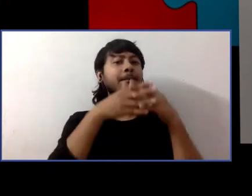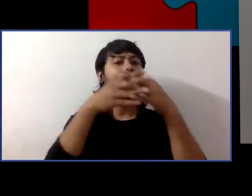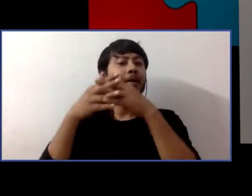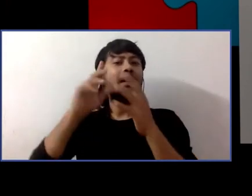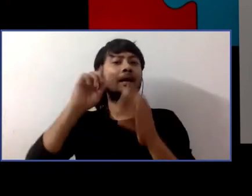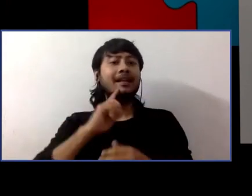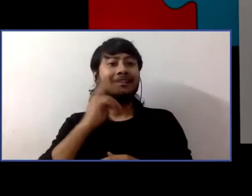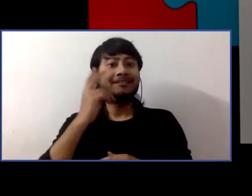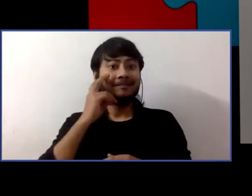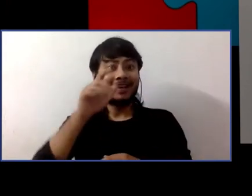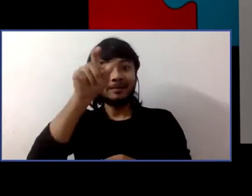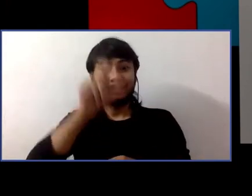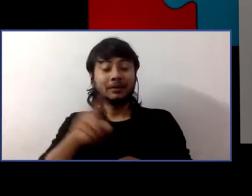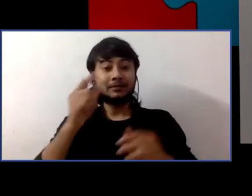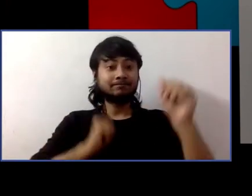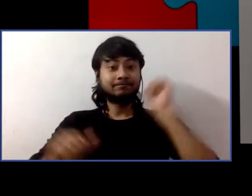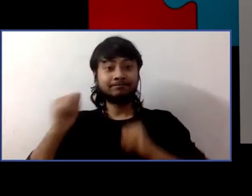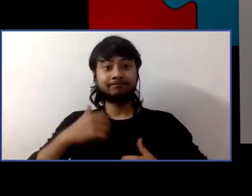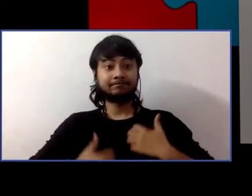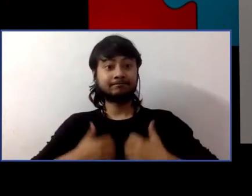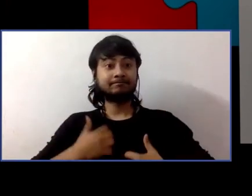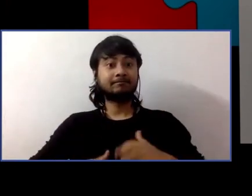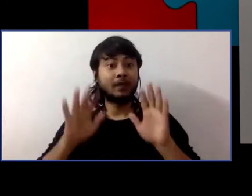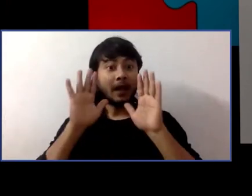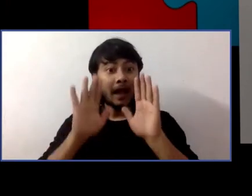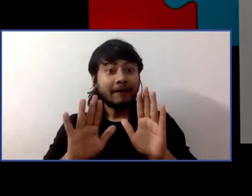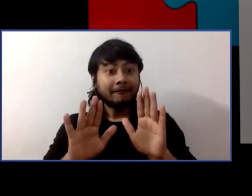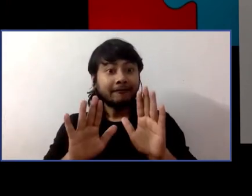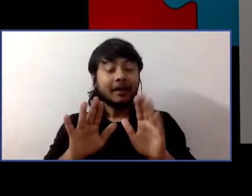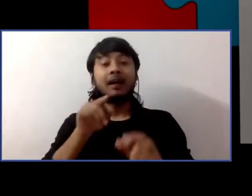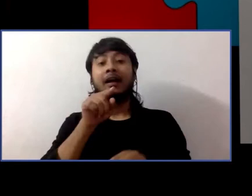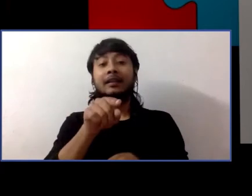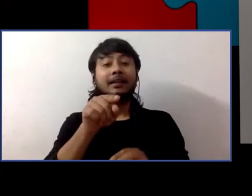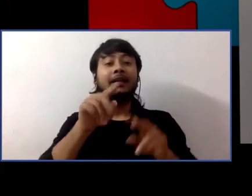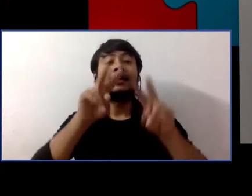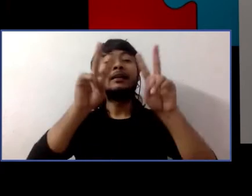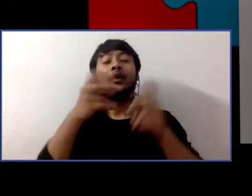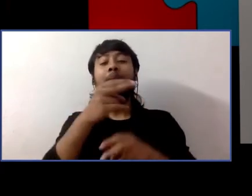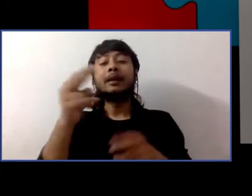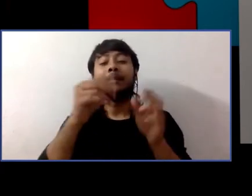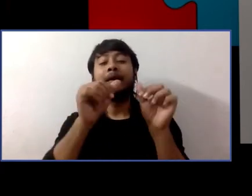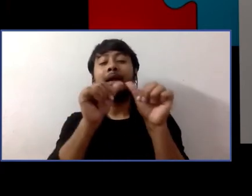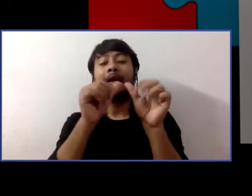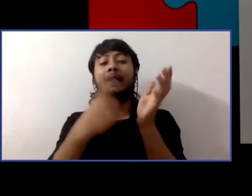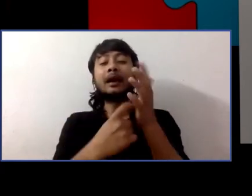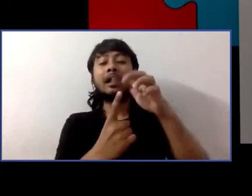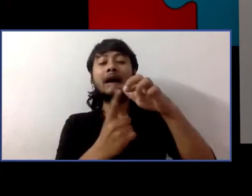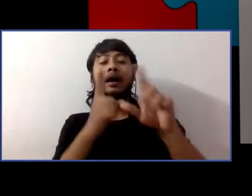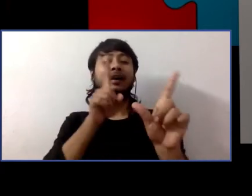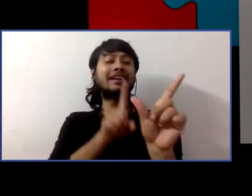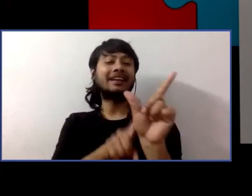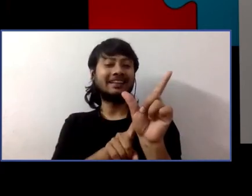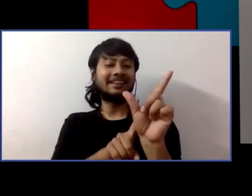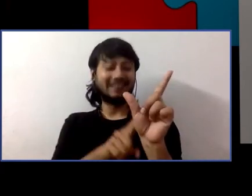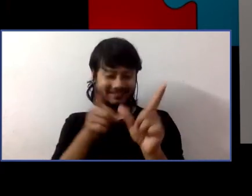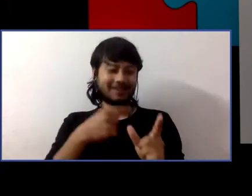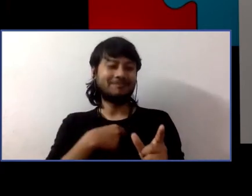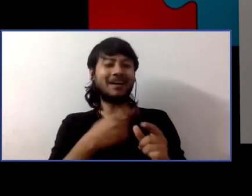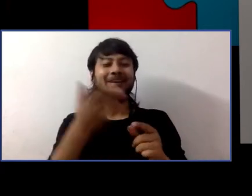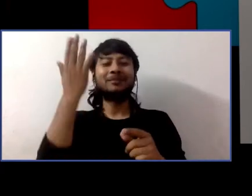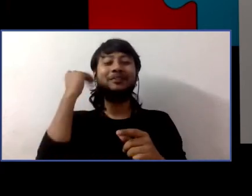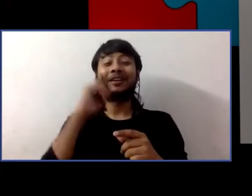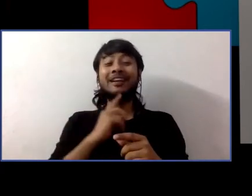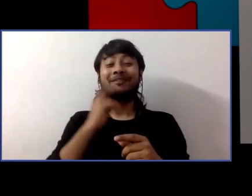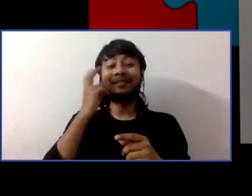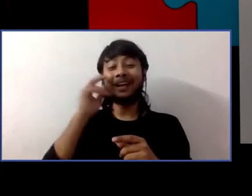actors for this role named Artie, who is obviously very inspired by Artemio. And funny story about